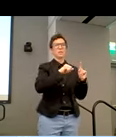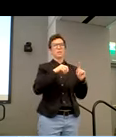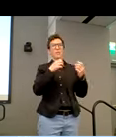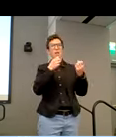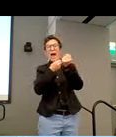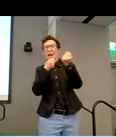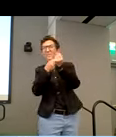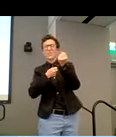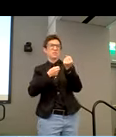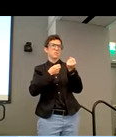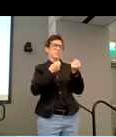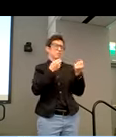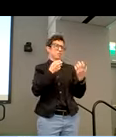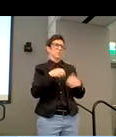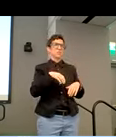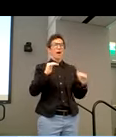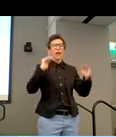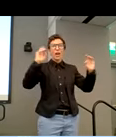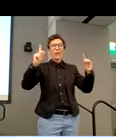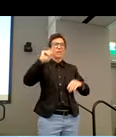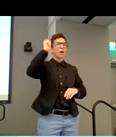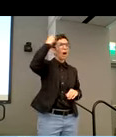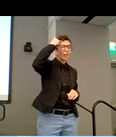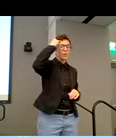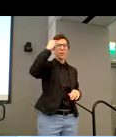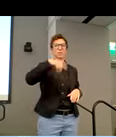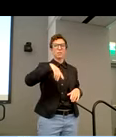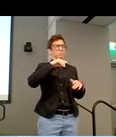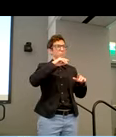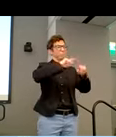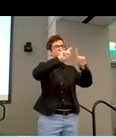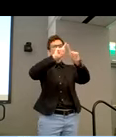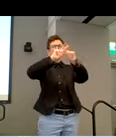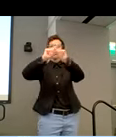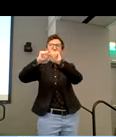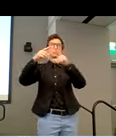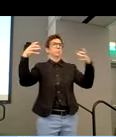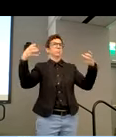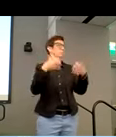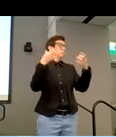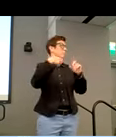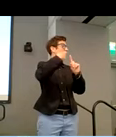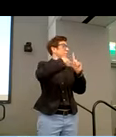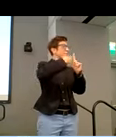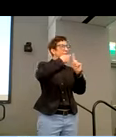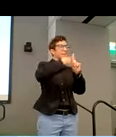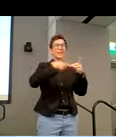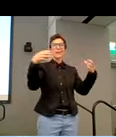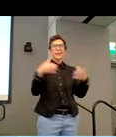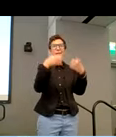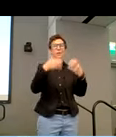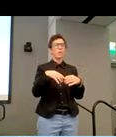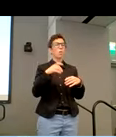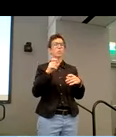in many sectors, such as higher ed, gov. And I think, you know, we meet regularly with them, either monthly, quarterly, ad hoc.